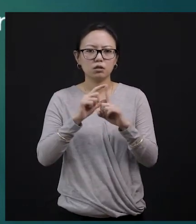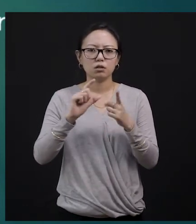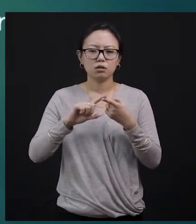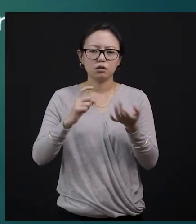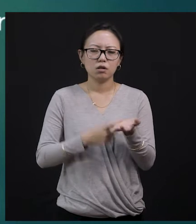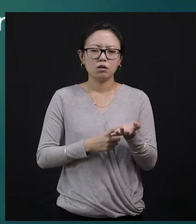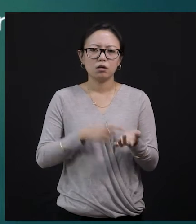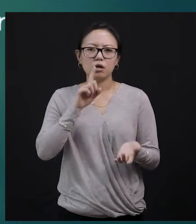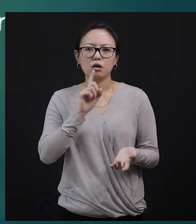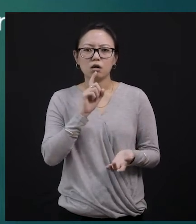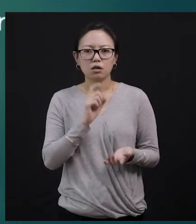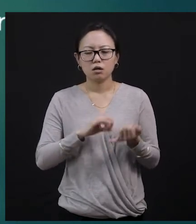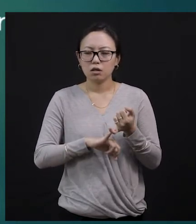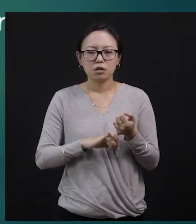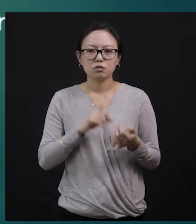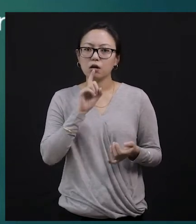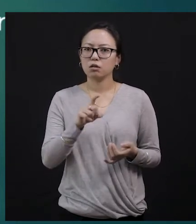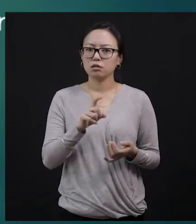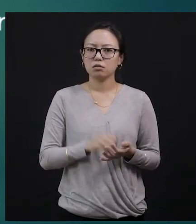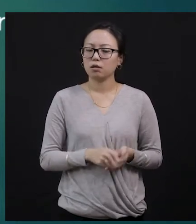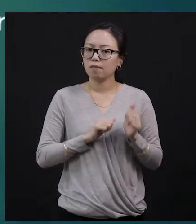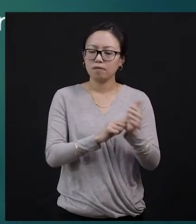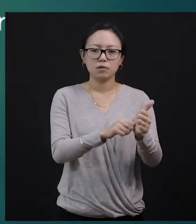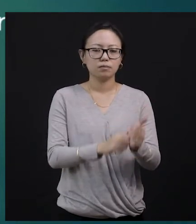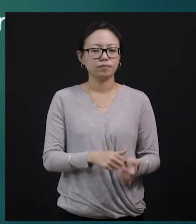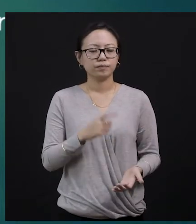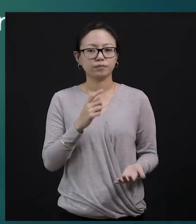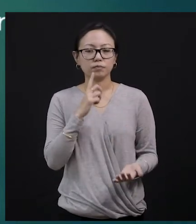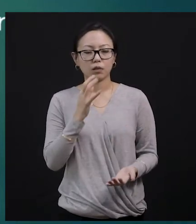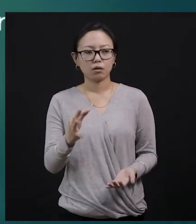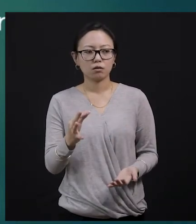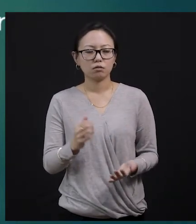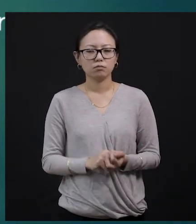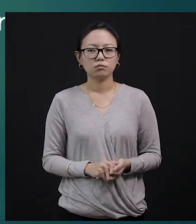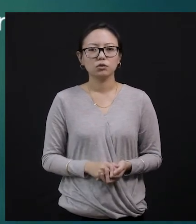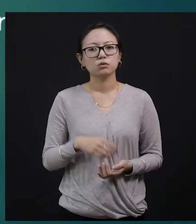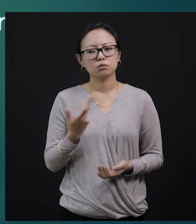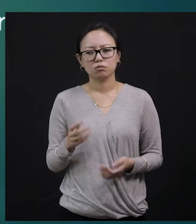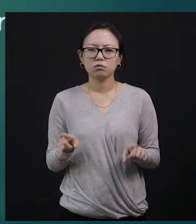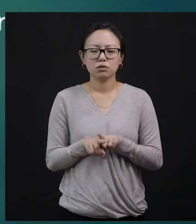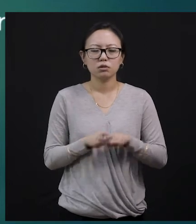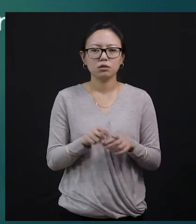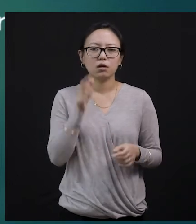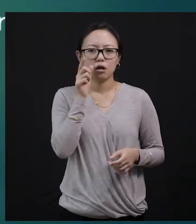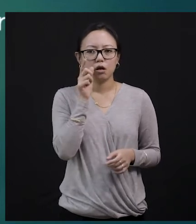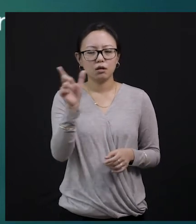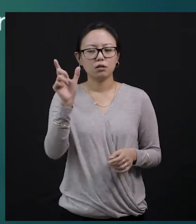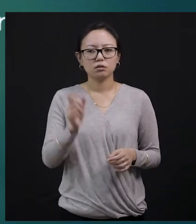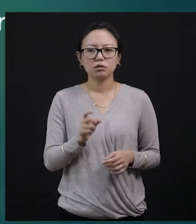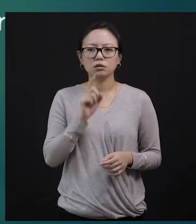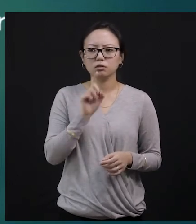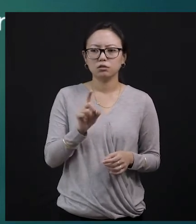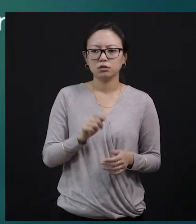attention to. And so uncle told them that they should not buy anything until and unless he comes back. But he gave them the permission